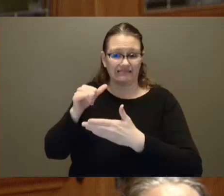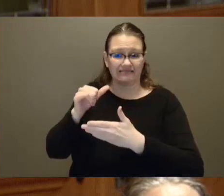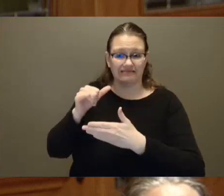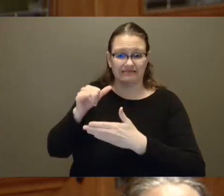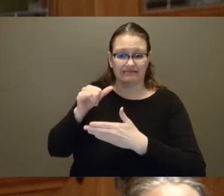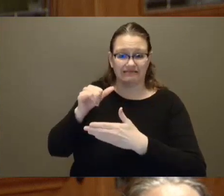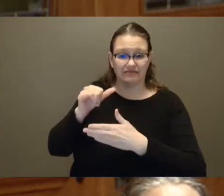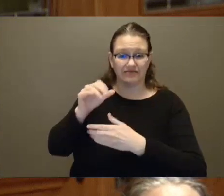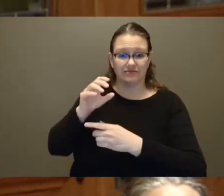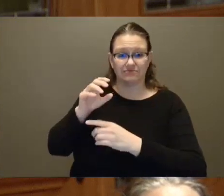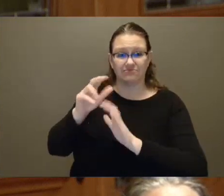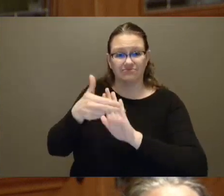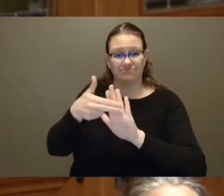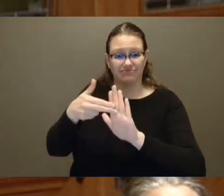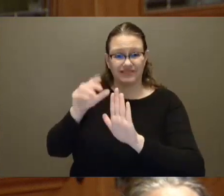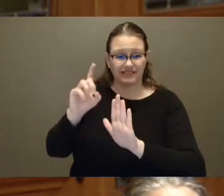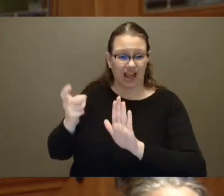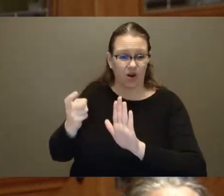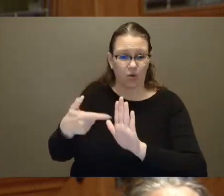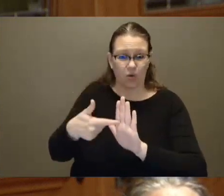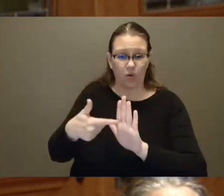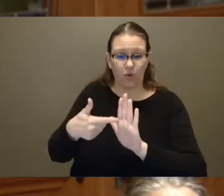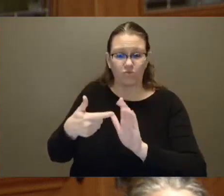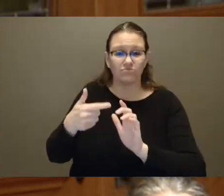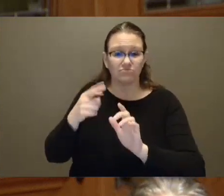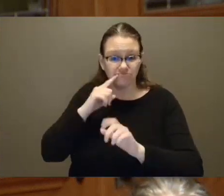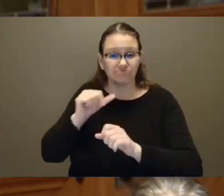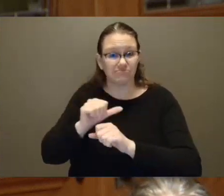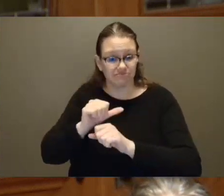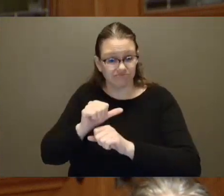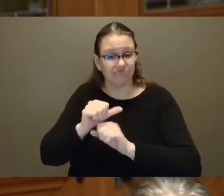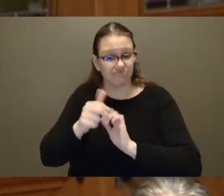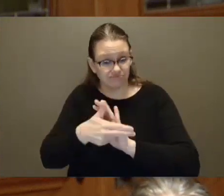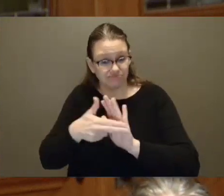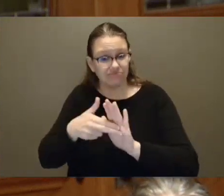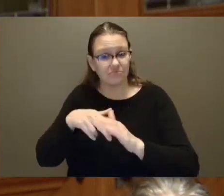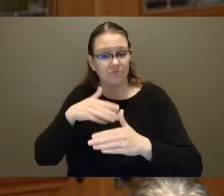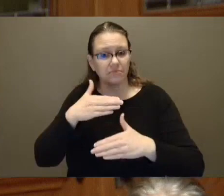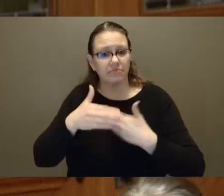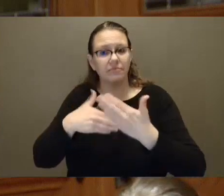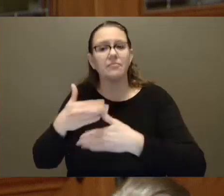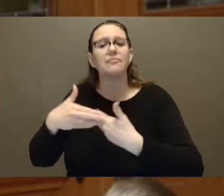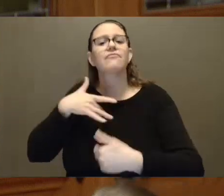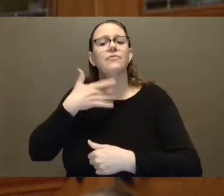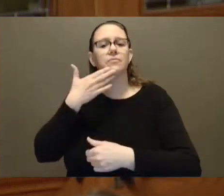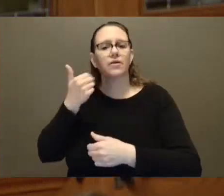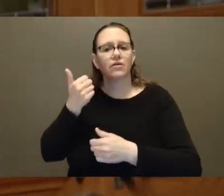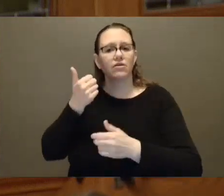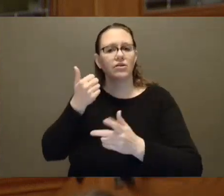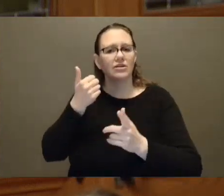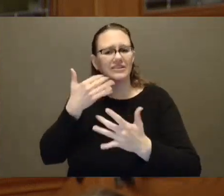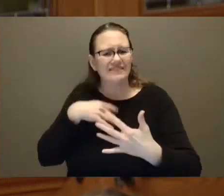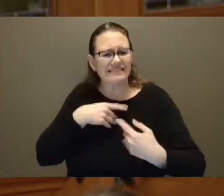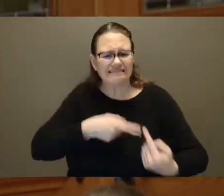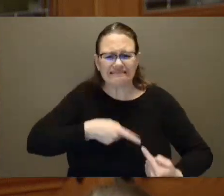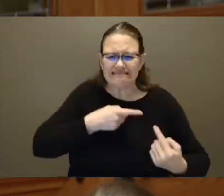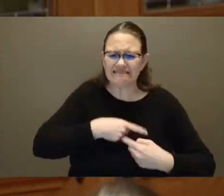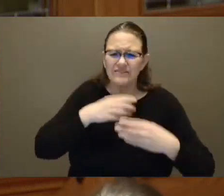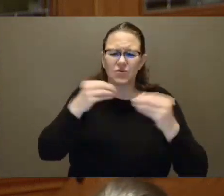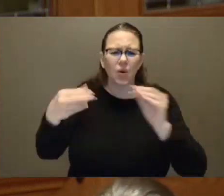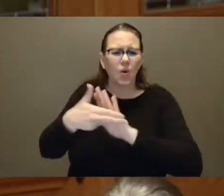than those who go undiagnosed. Yet the rate of diagnosis in BC, like many places around the world, is dismally low.